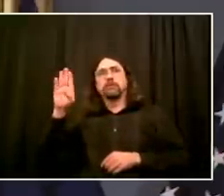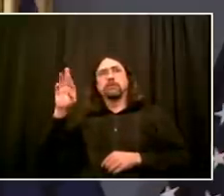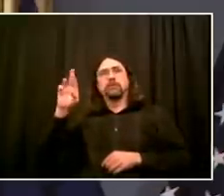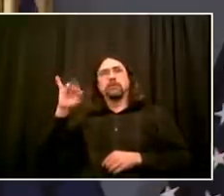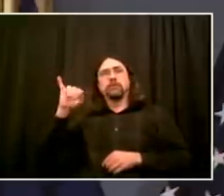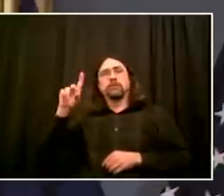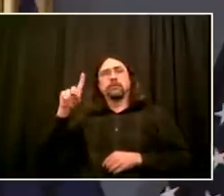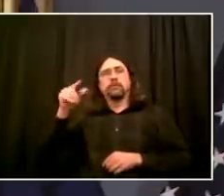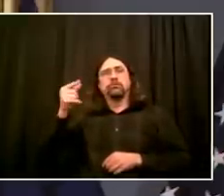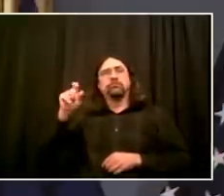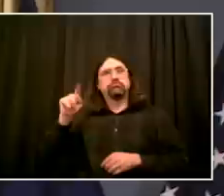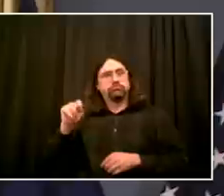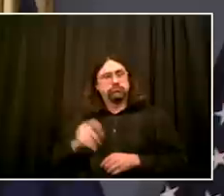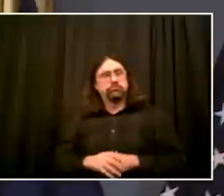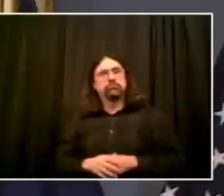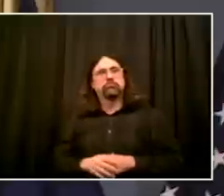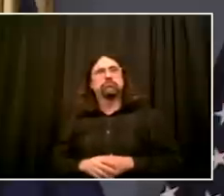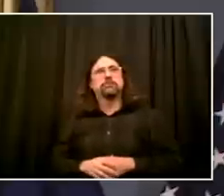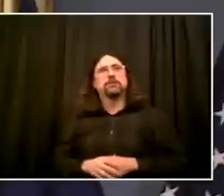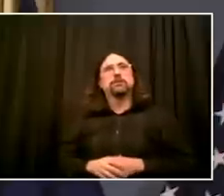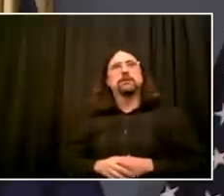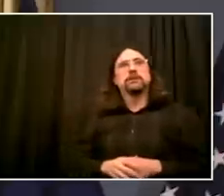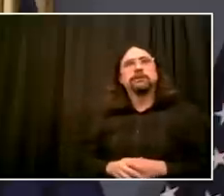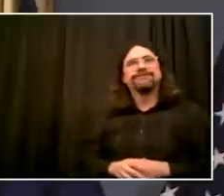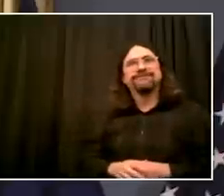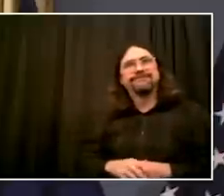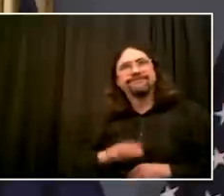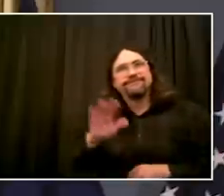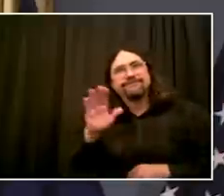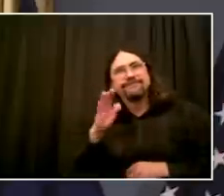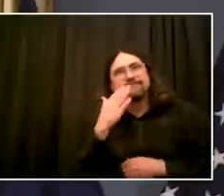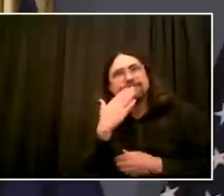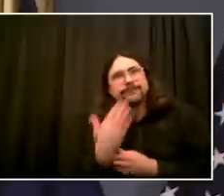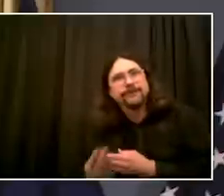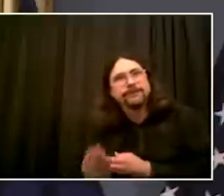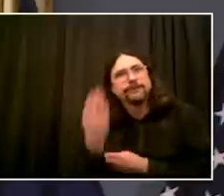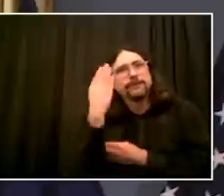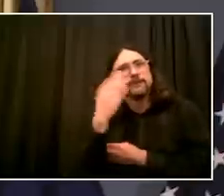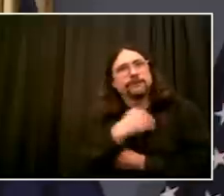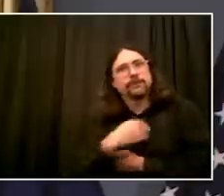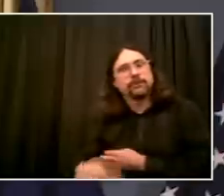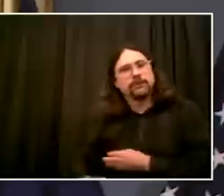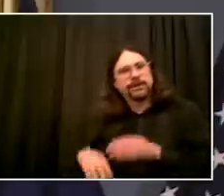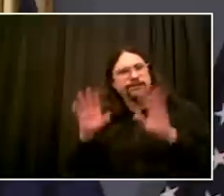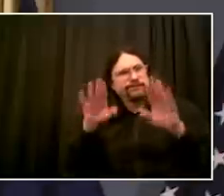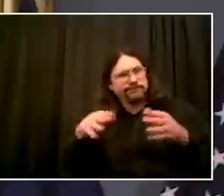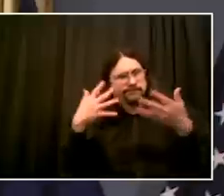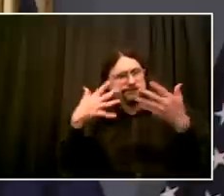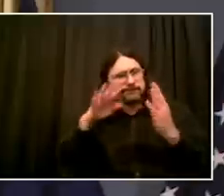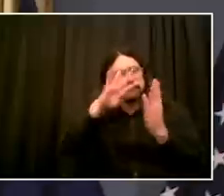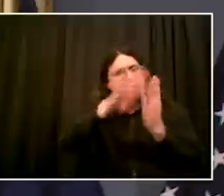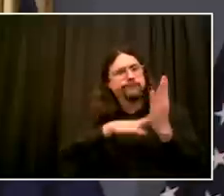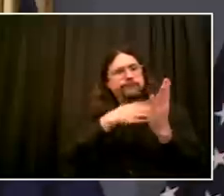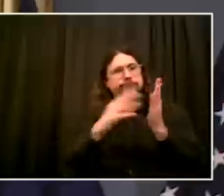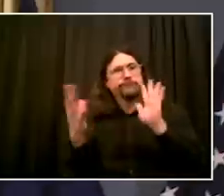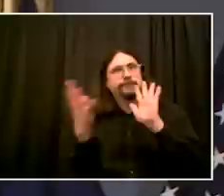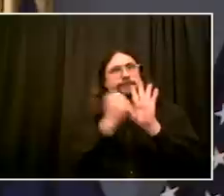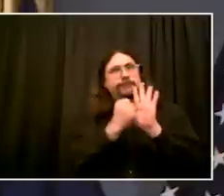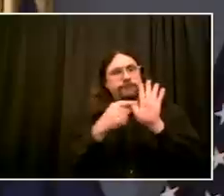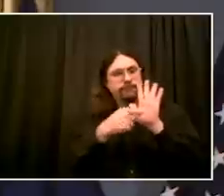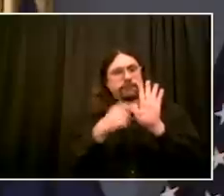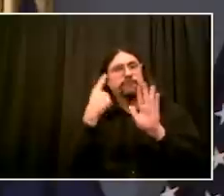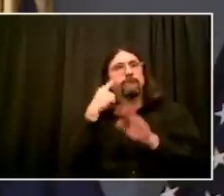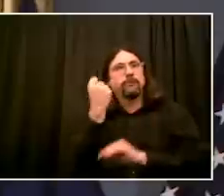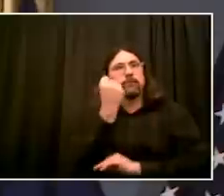questions. First, do you have any plans, along with Commissioner Shea, to implement a curfew? Are you considering it, and why or why